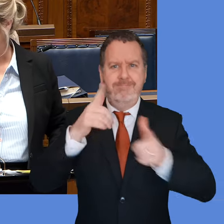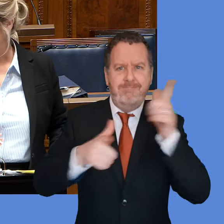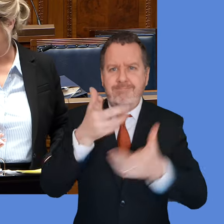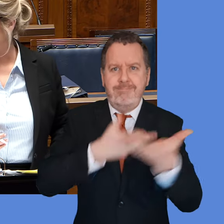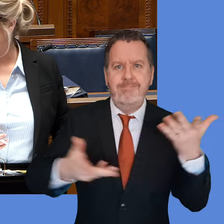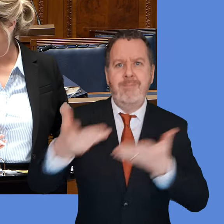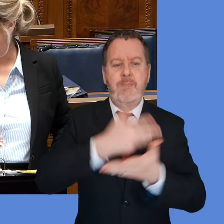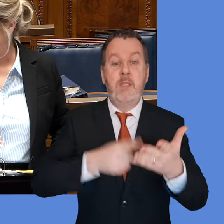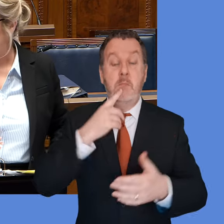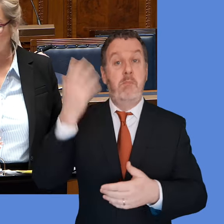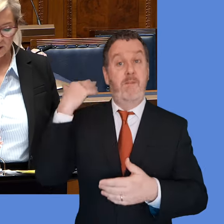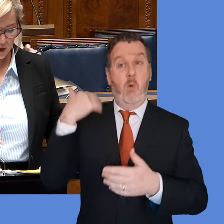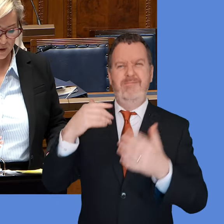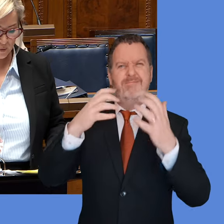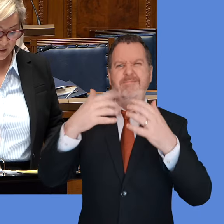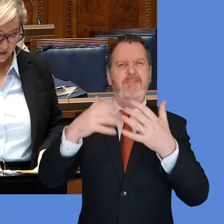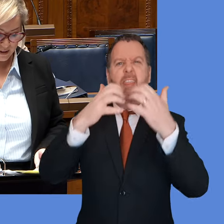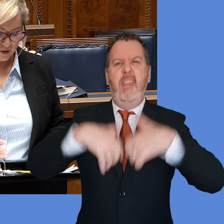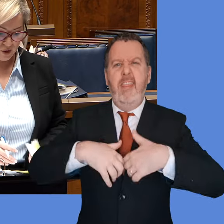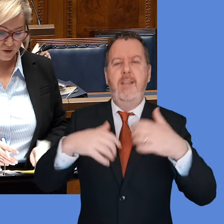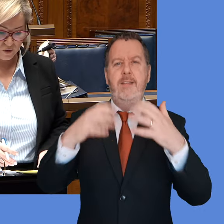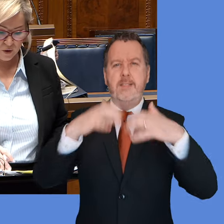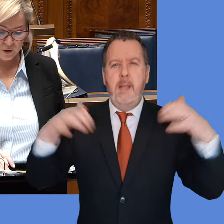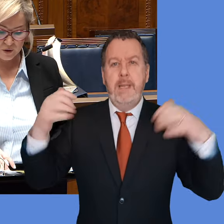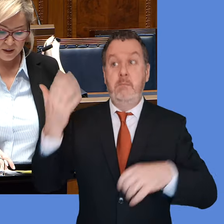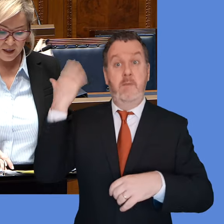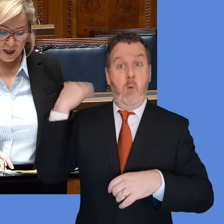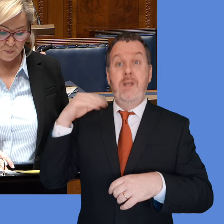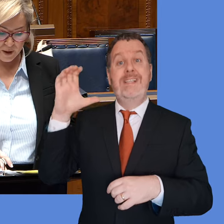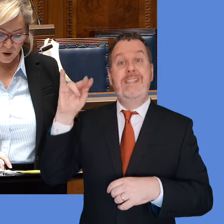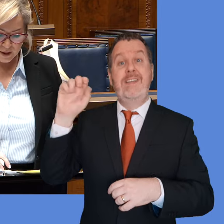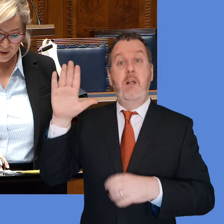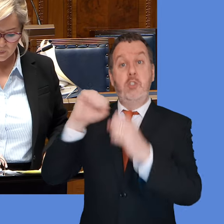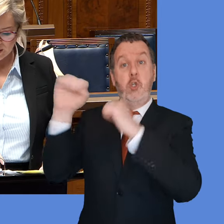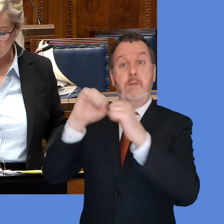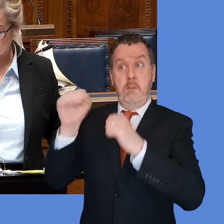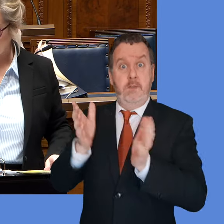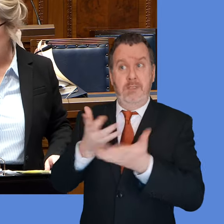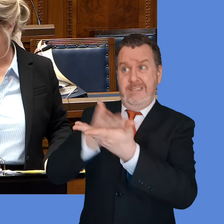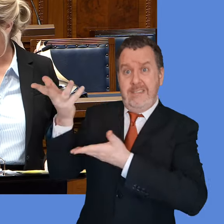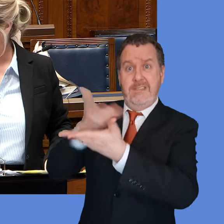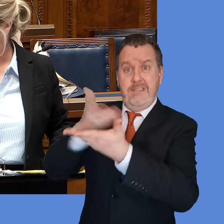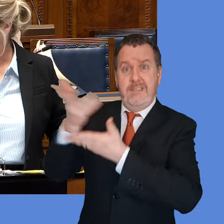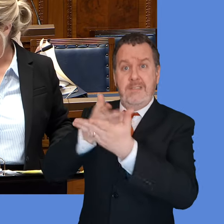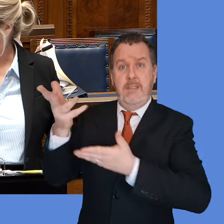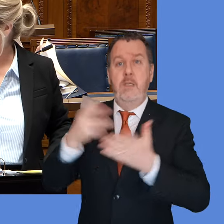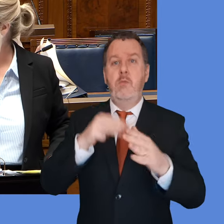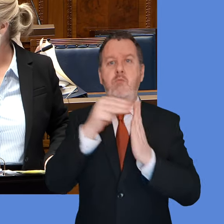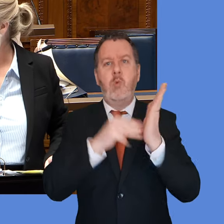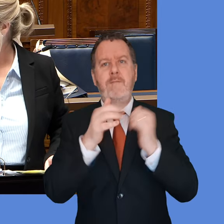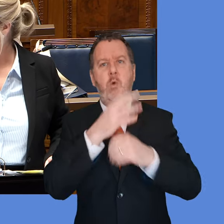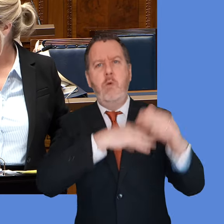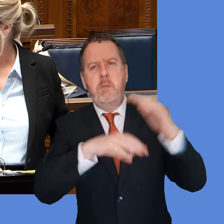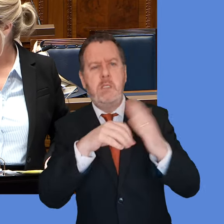of the executive, there were numerous conversations in terms with the Head of the Civil Service around priorities, what that potentially could look like, but that's not a